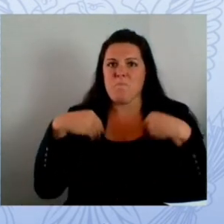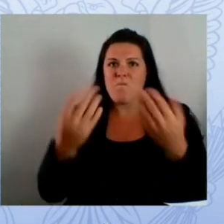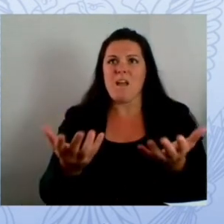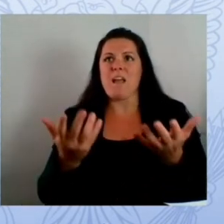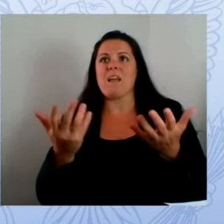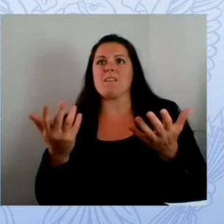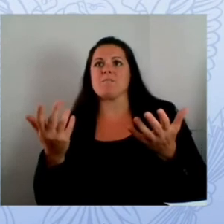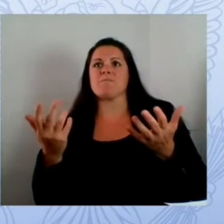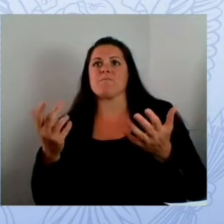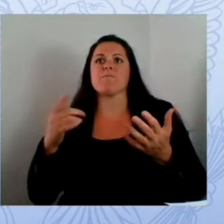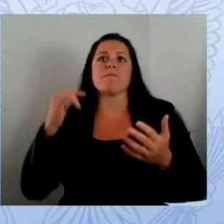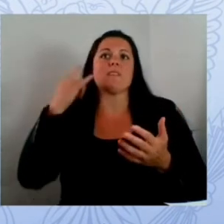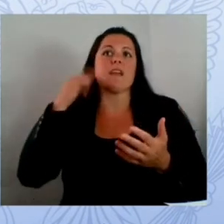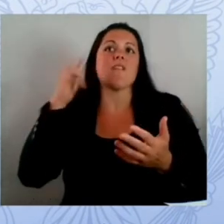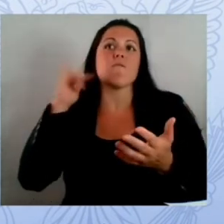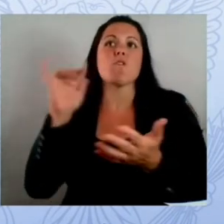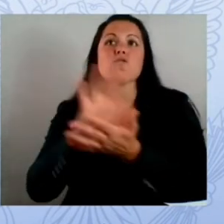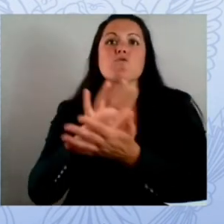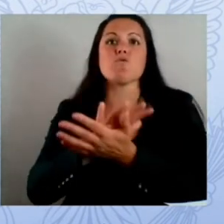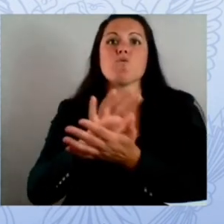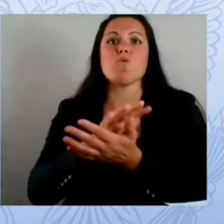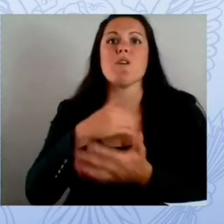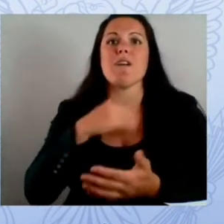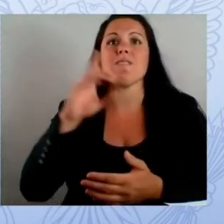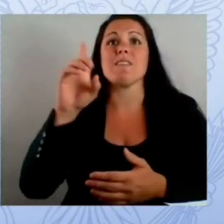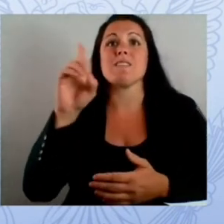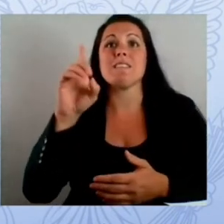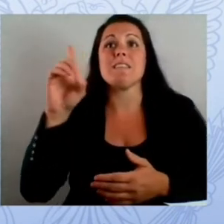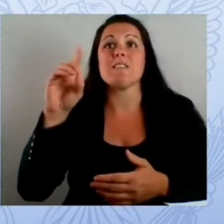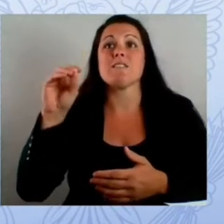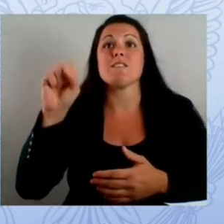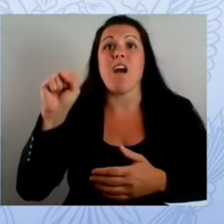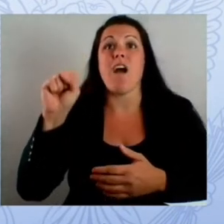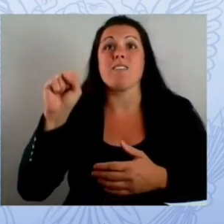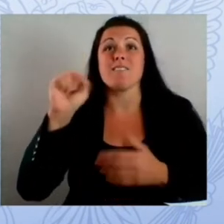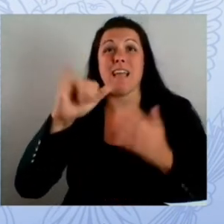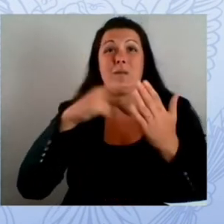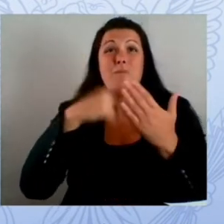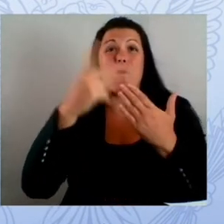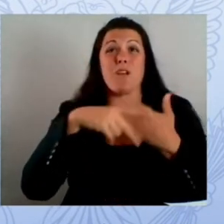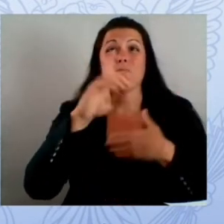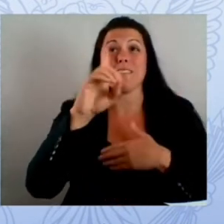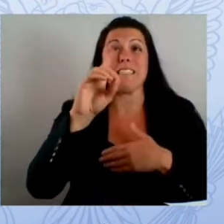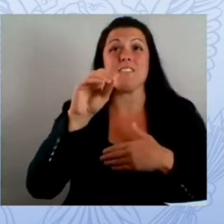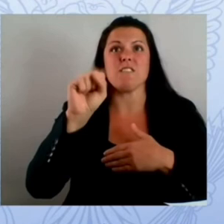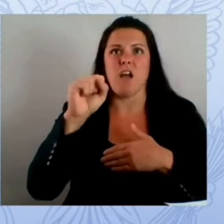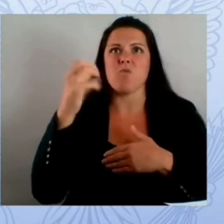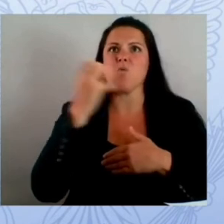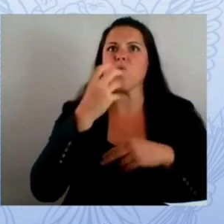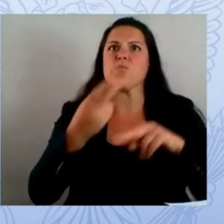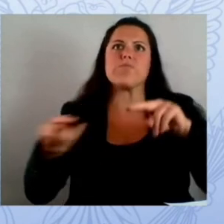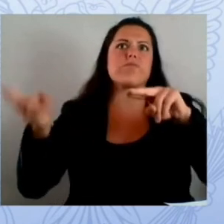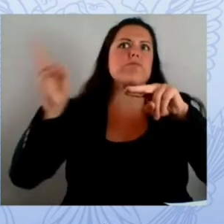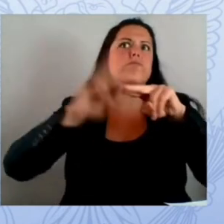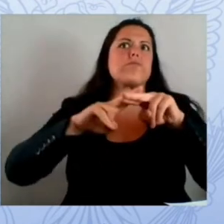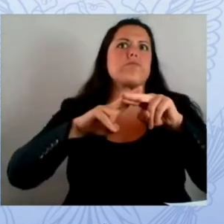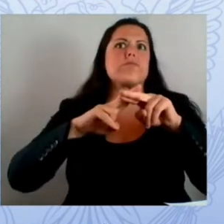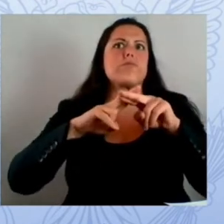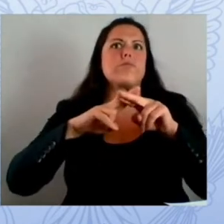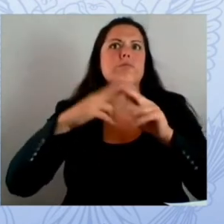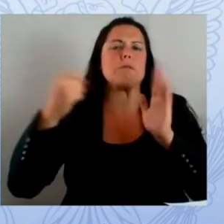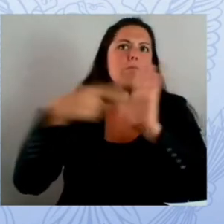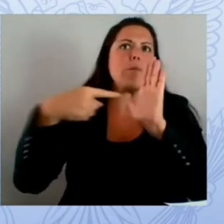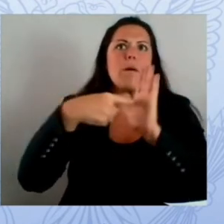offices of education the cde and scenic the statewide research and education network have built out a ddos mitigation